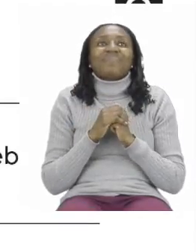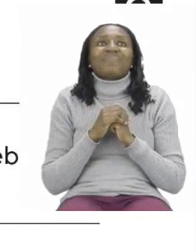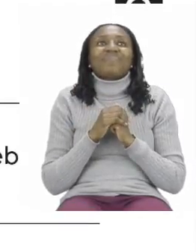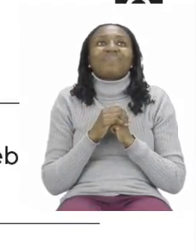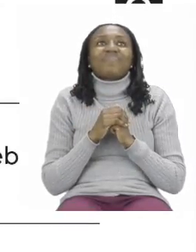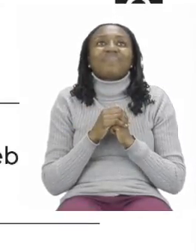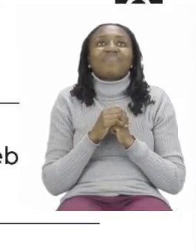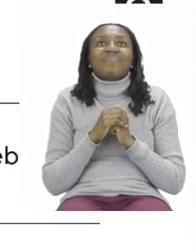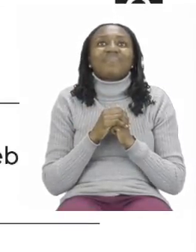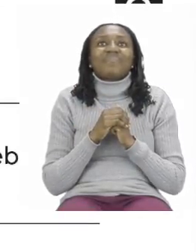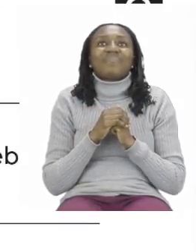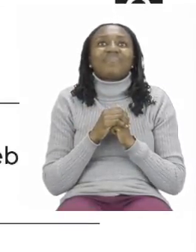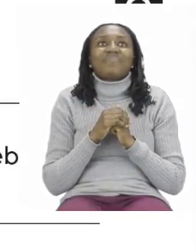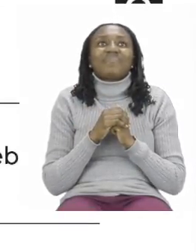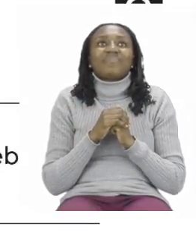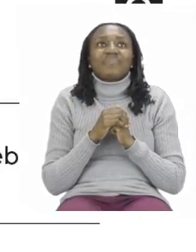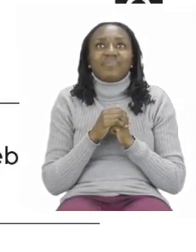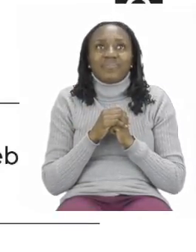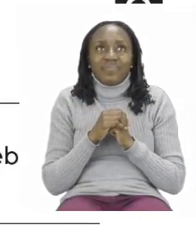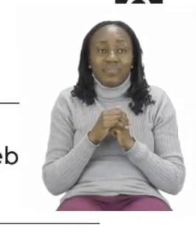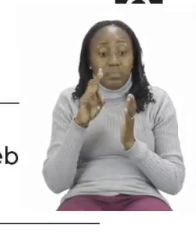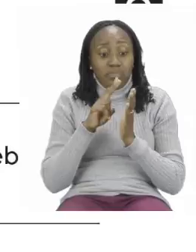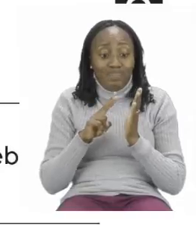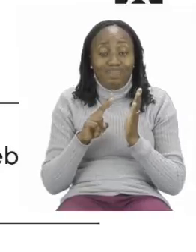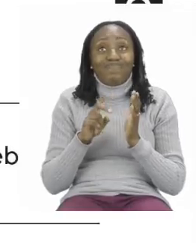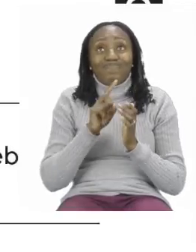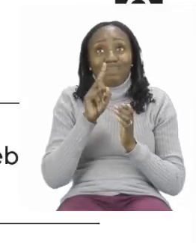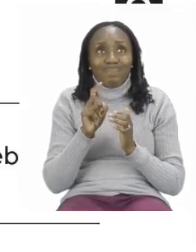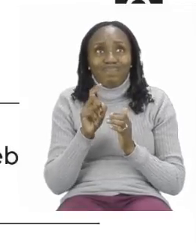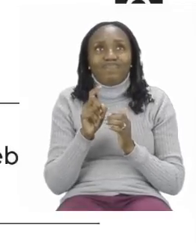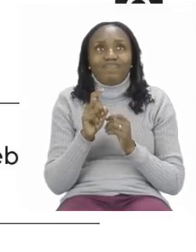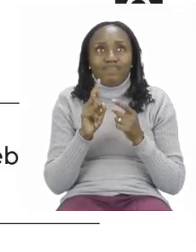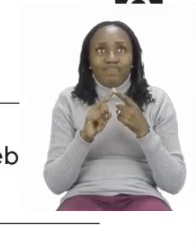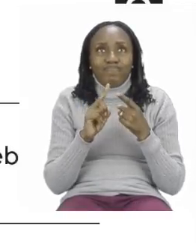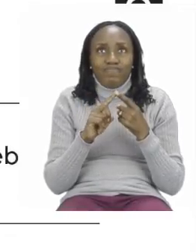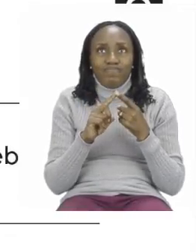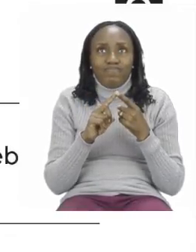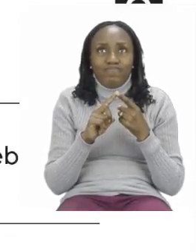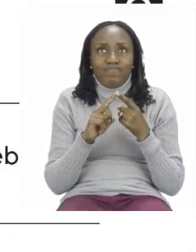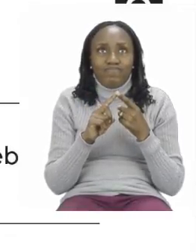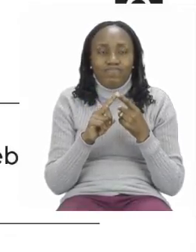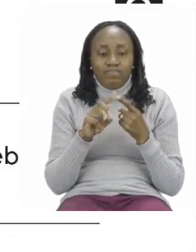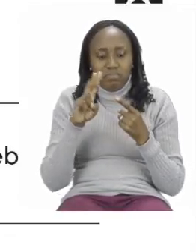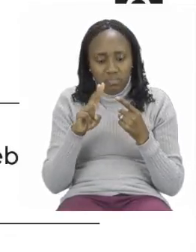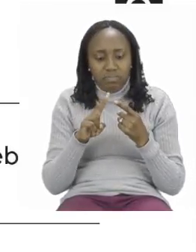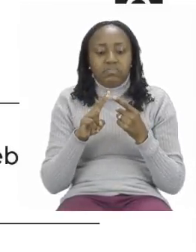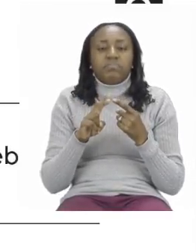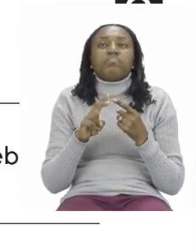For now let's read the questions. Remember questions are read two times.